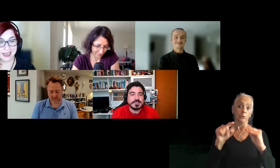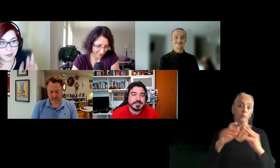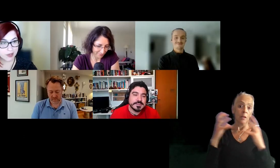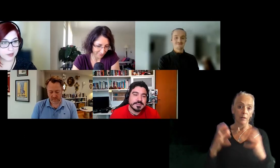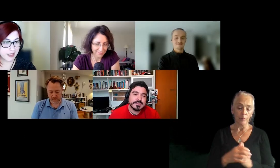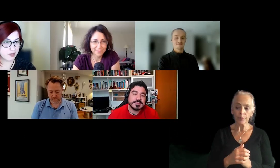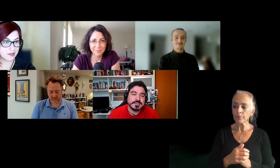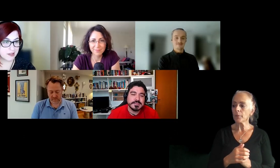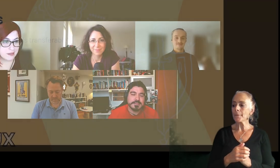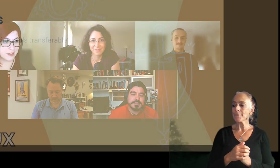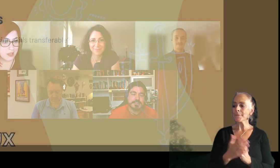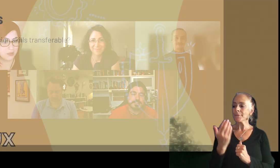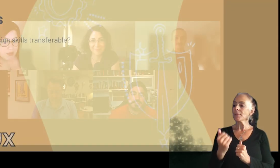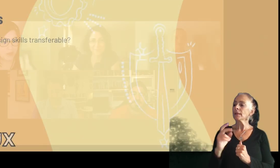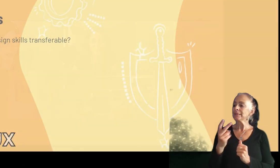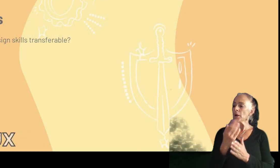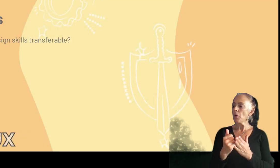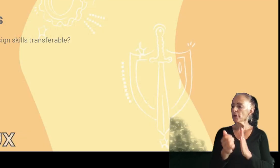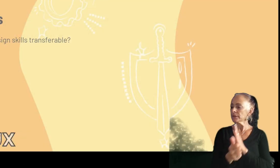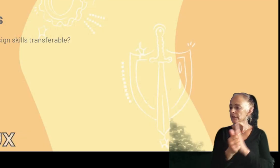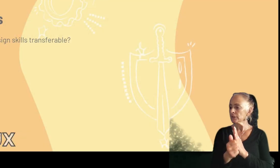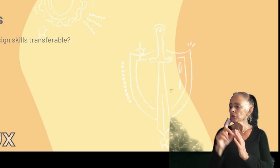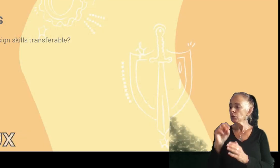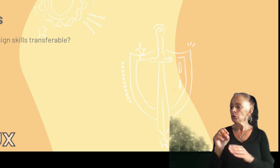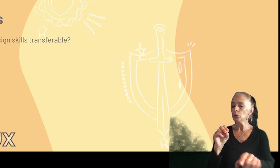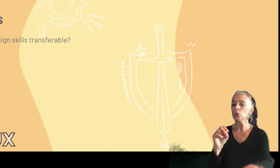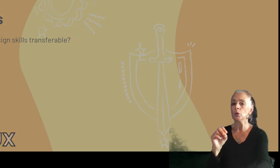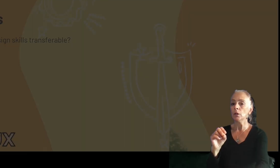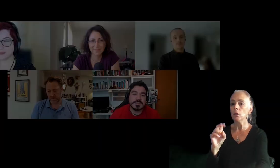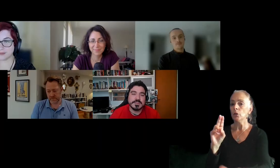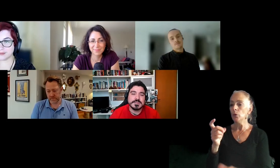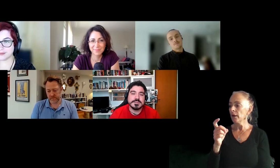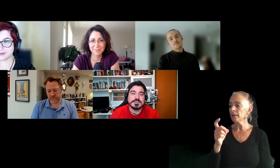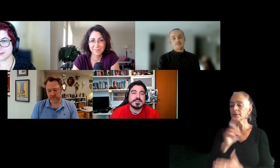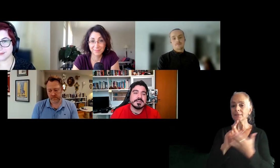Second part of skills, do UX design skills transferable?